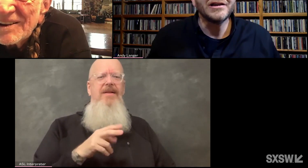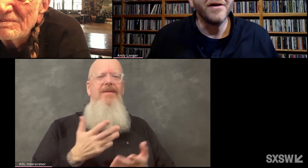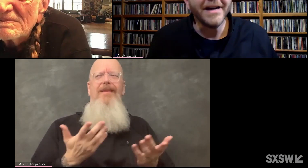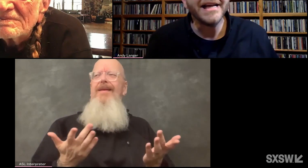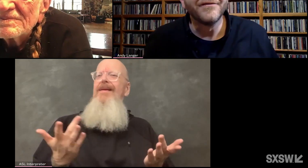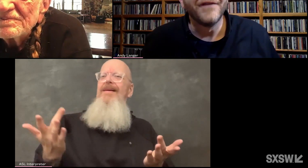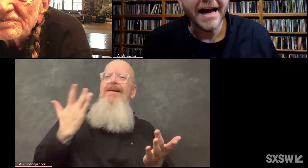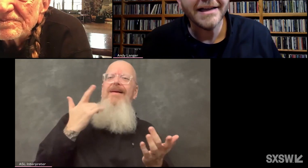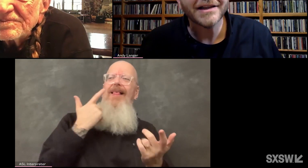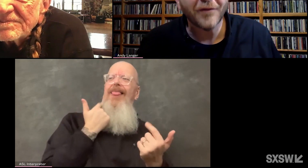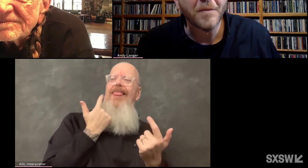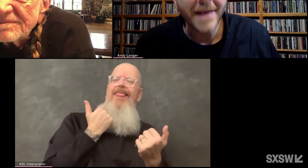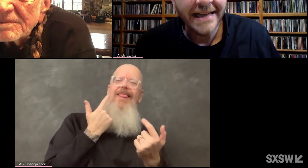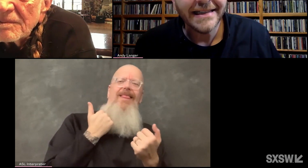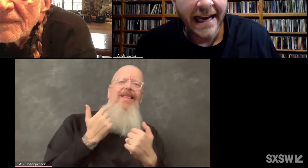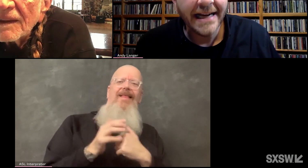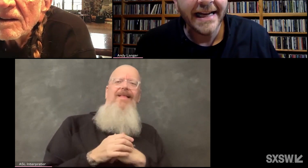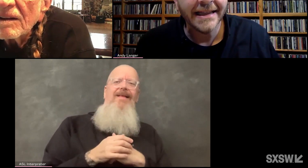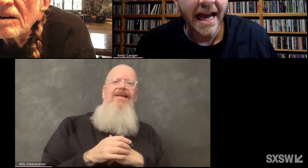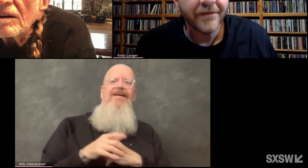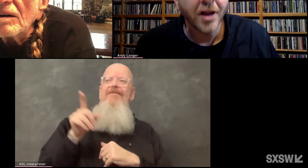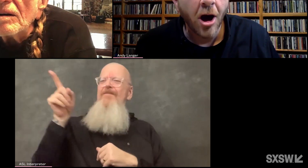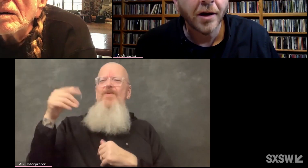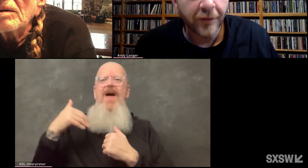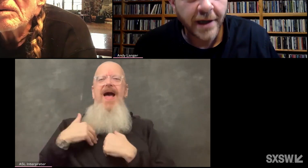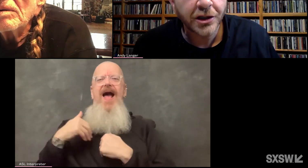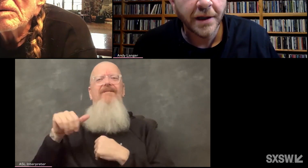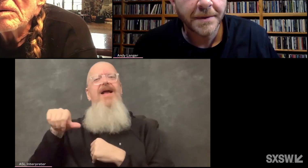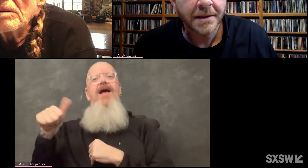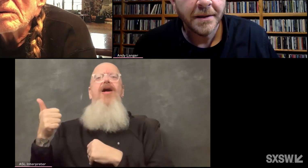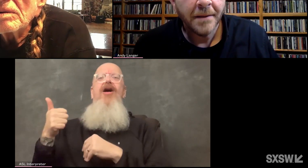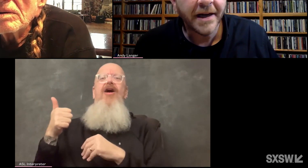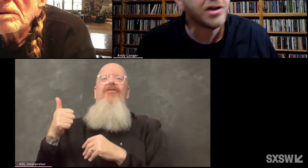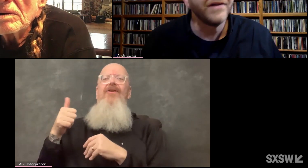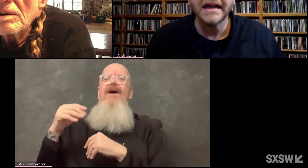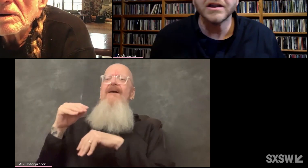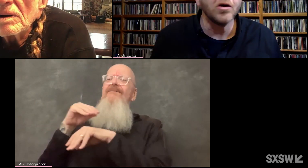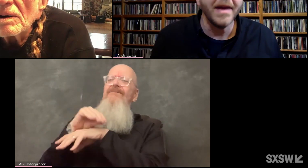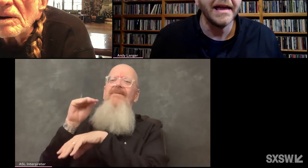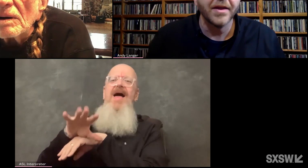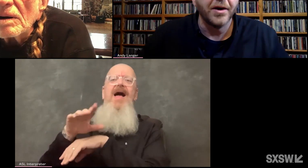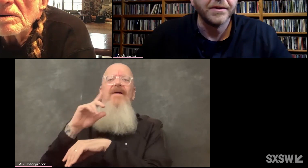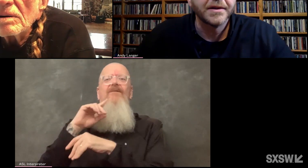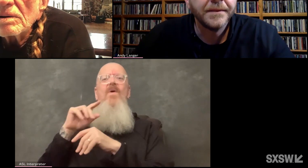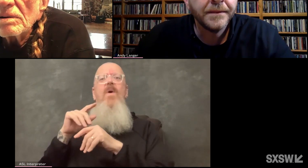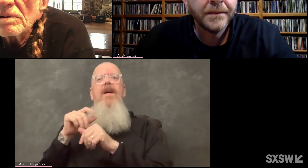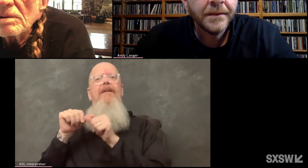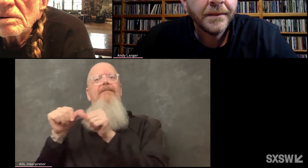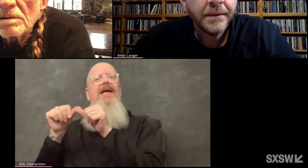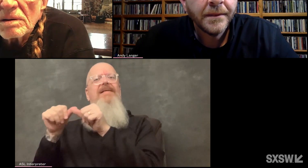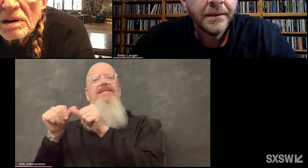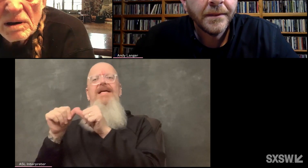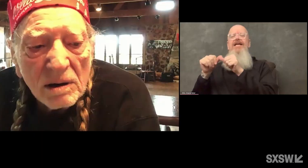Do you have any advice for maintaining lifelong friendships? Because you've got so many of those.